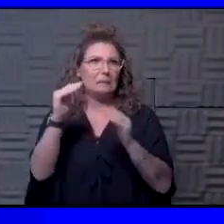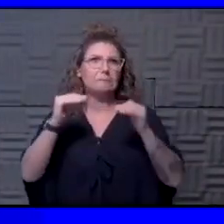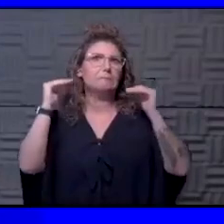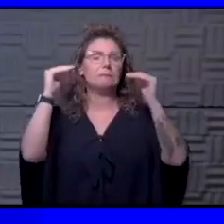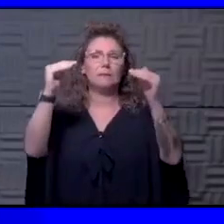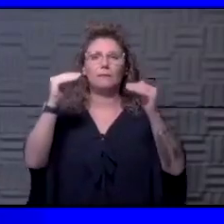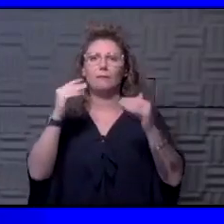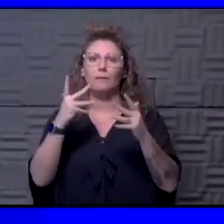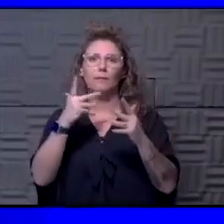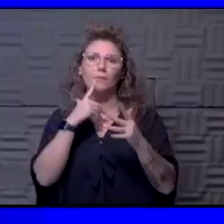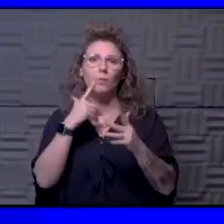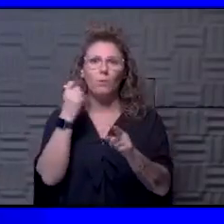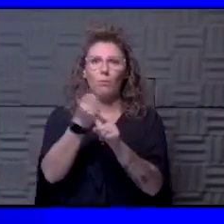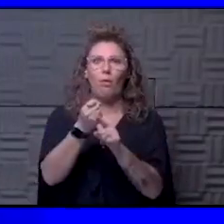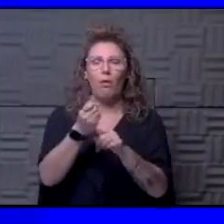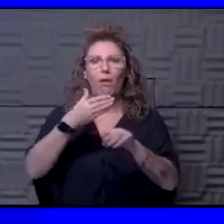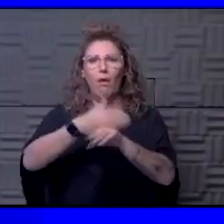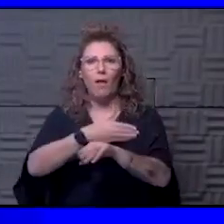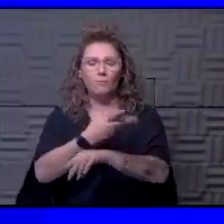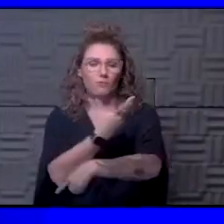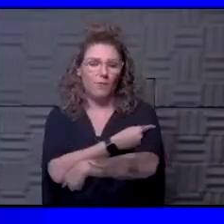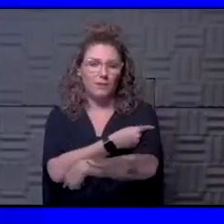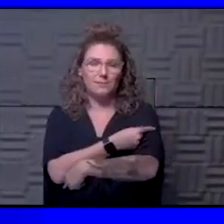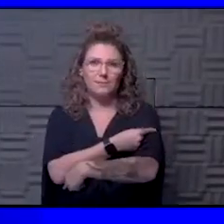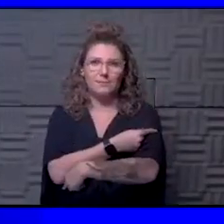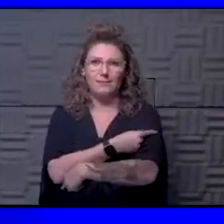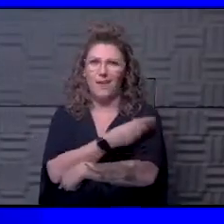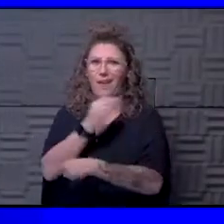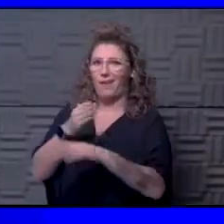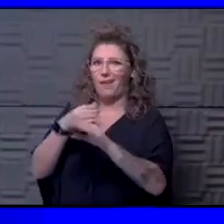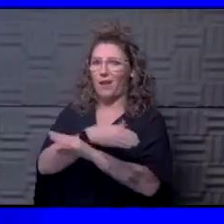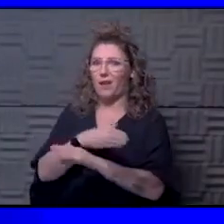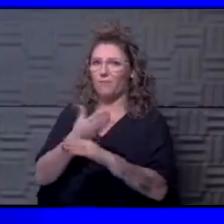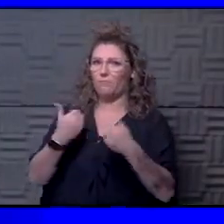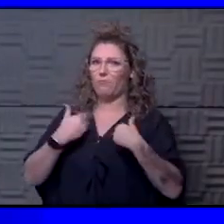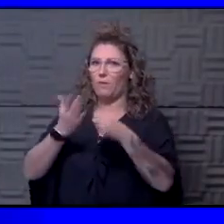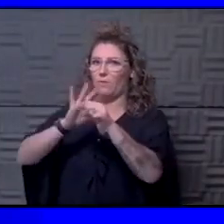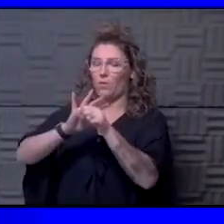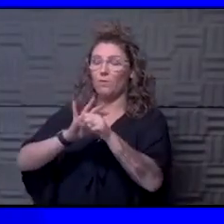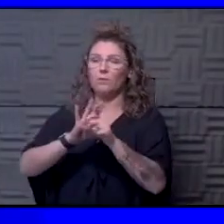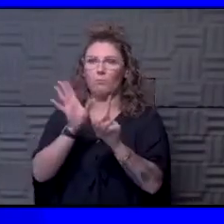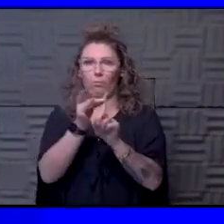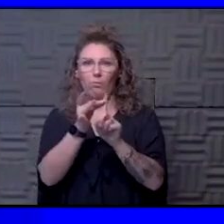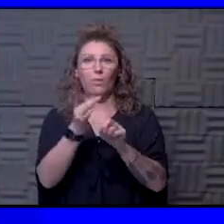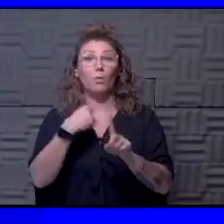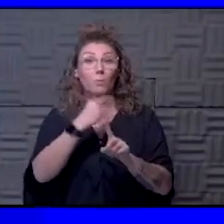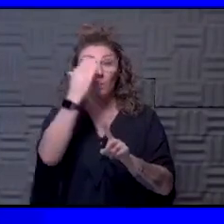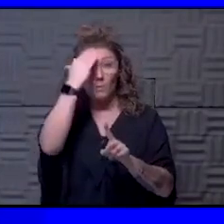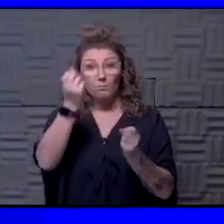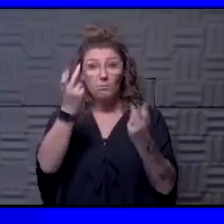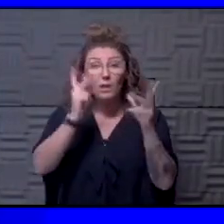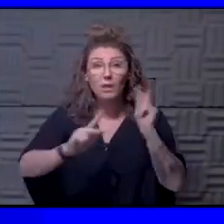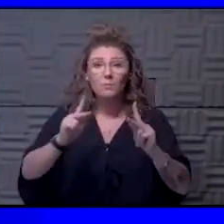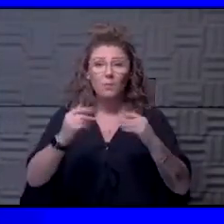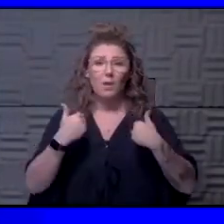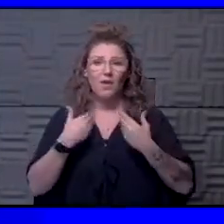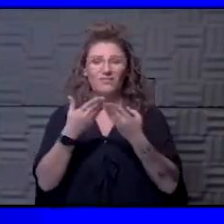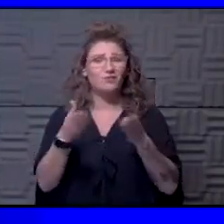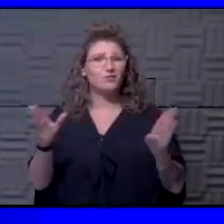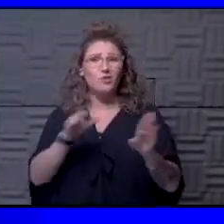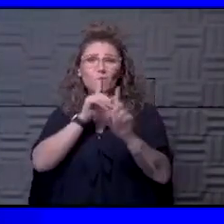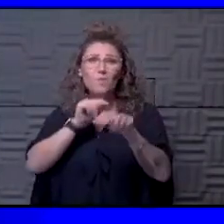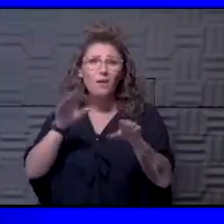if you will, after the vaccine. Um, and after you've had COVID, we know that a lot of people will have, uh, general